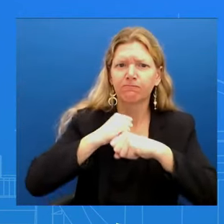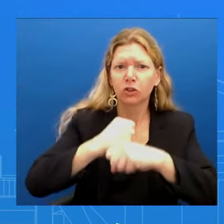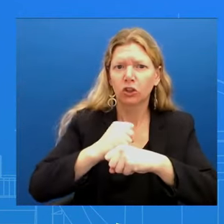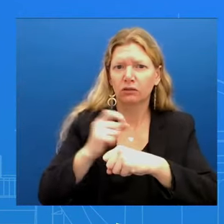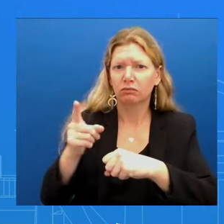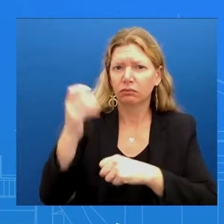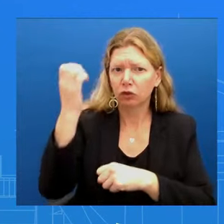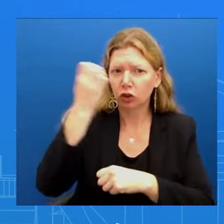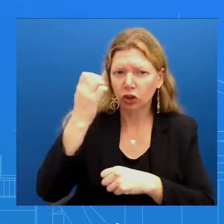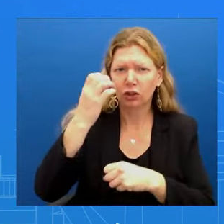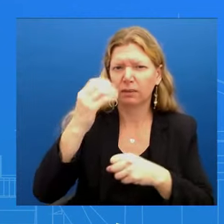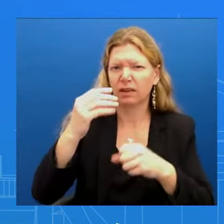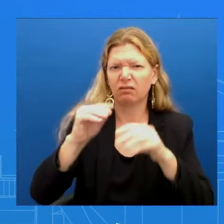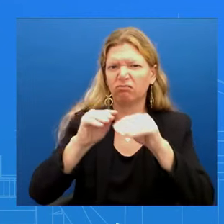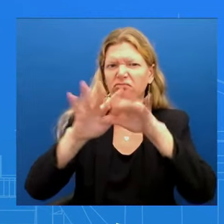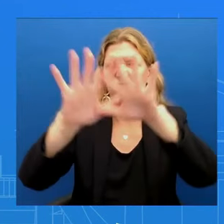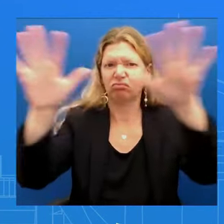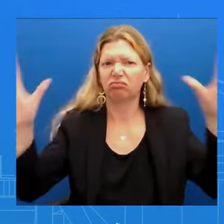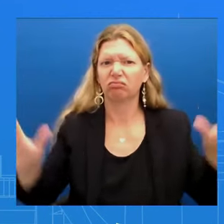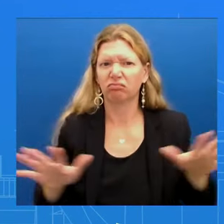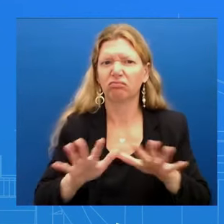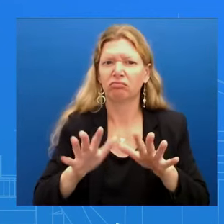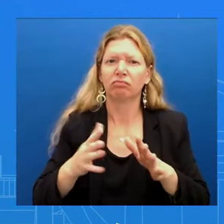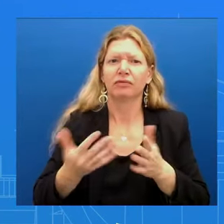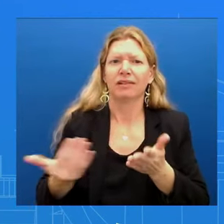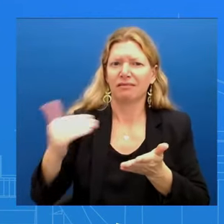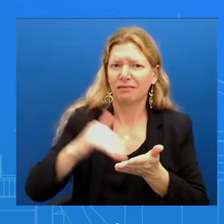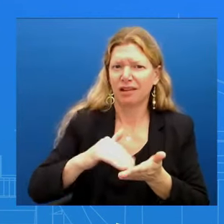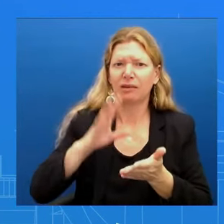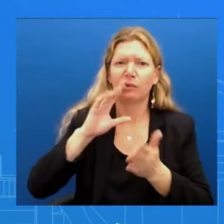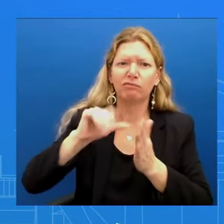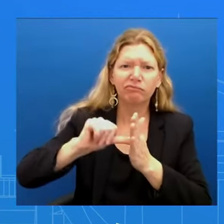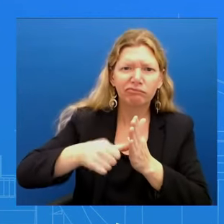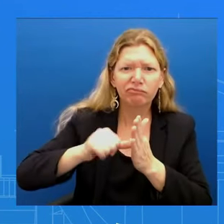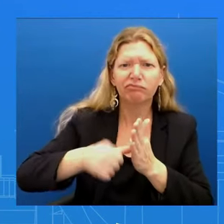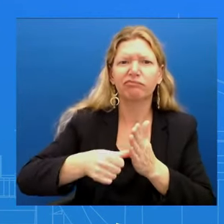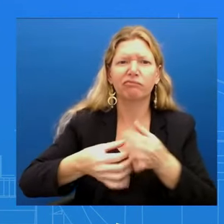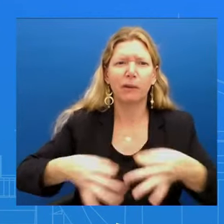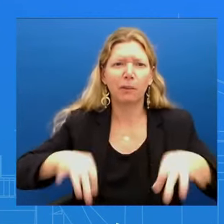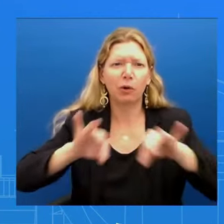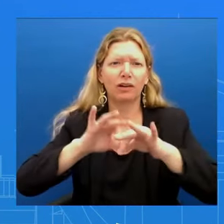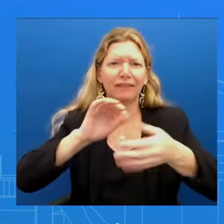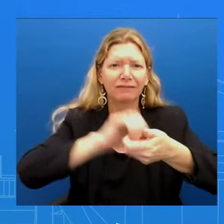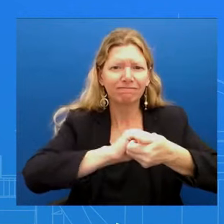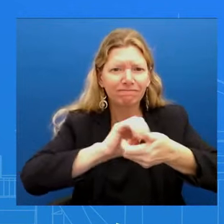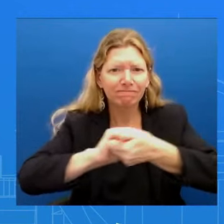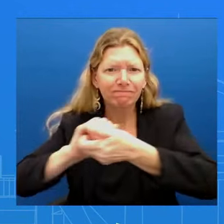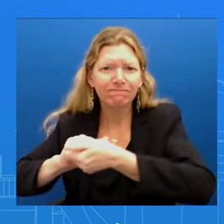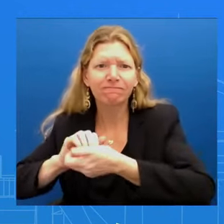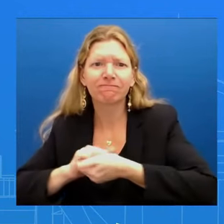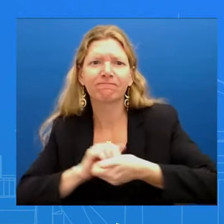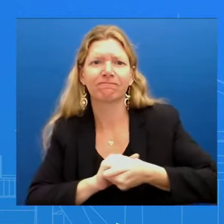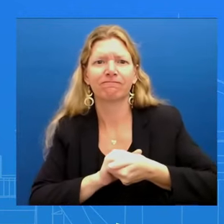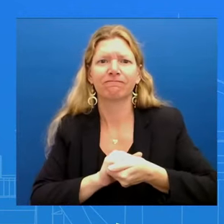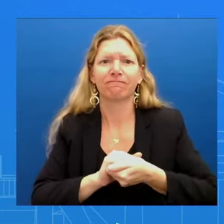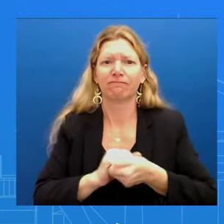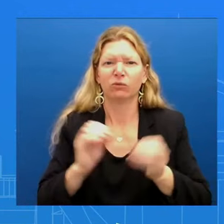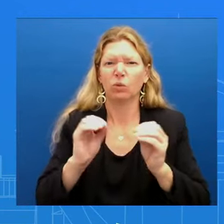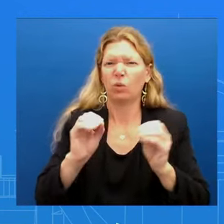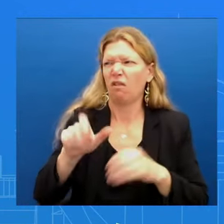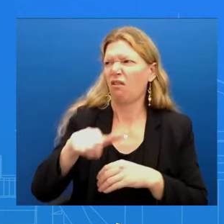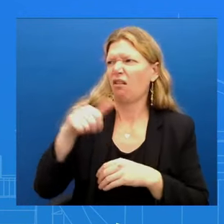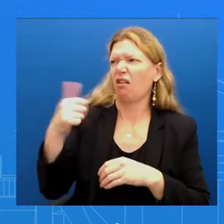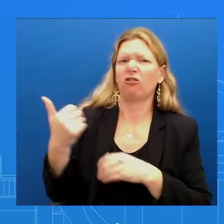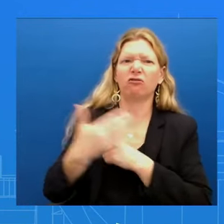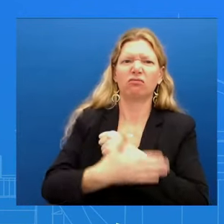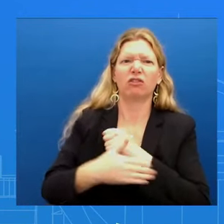and partnerships And Trevor, there's no other nation in the world, none, that has a network like the United States has Because the President and